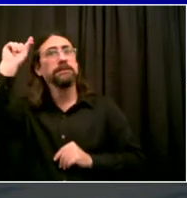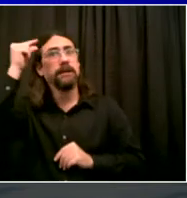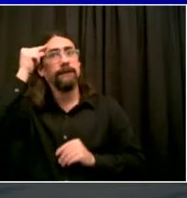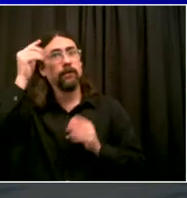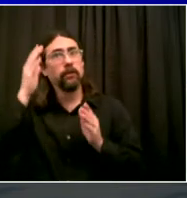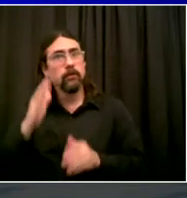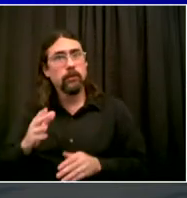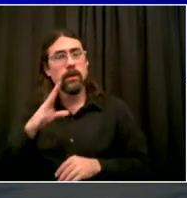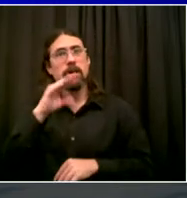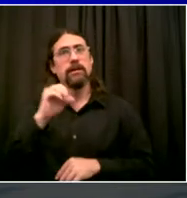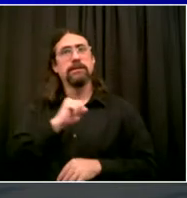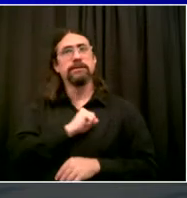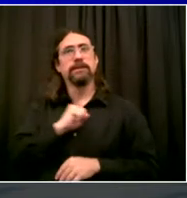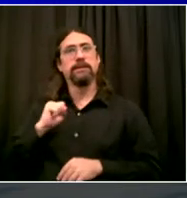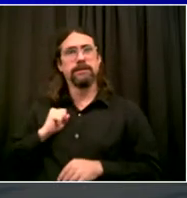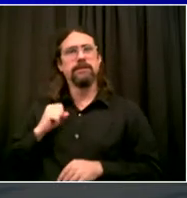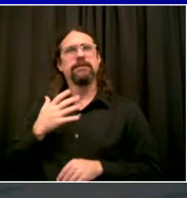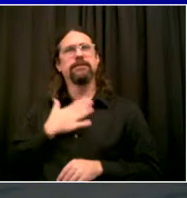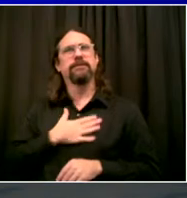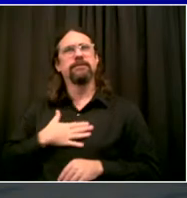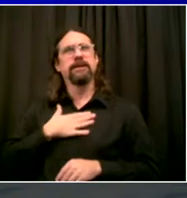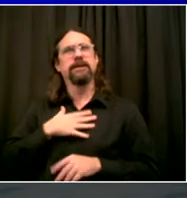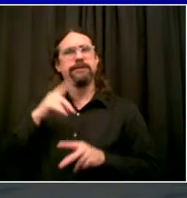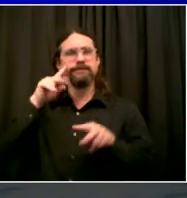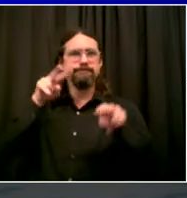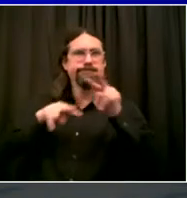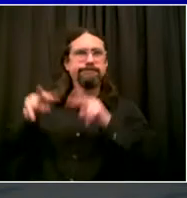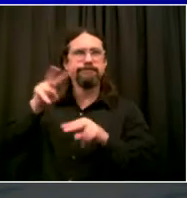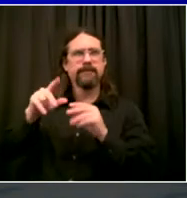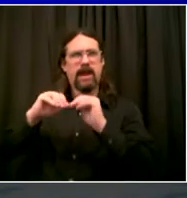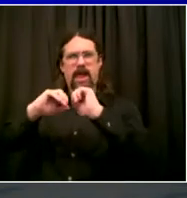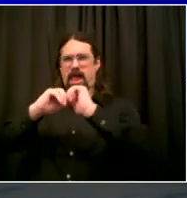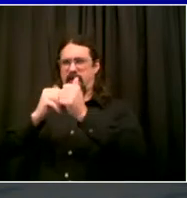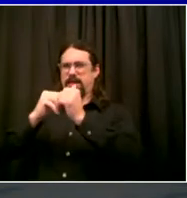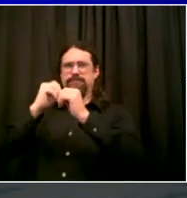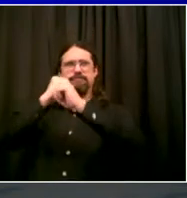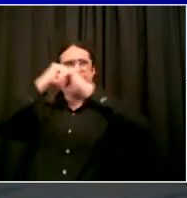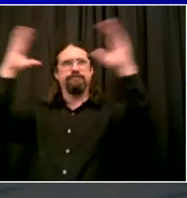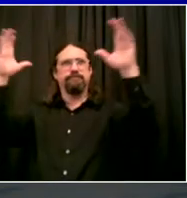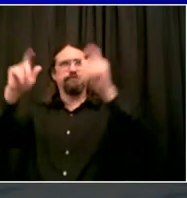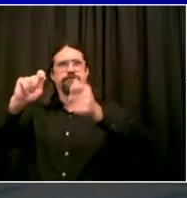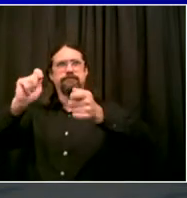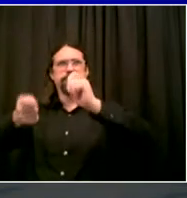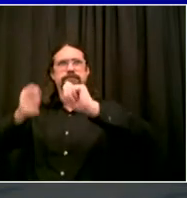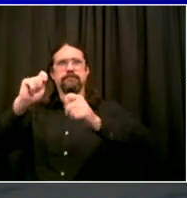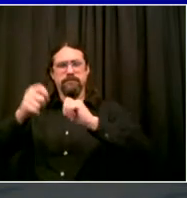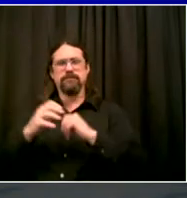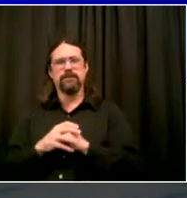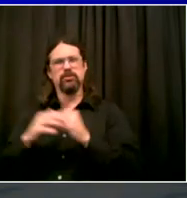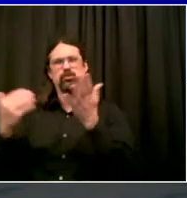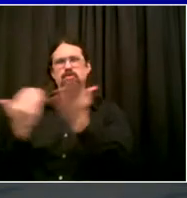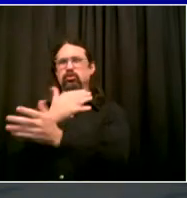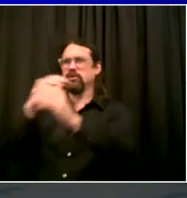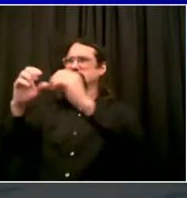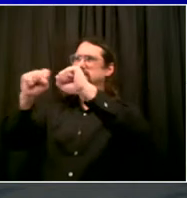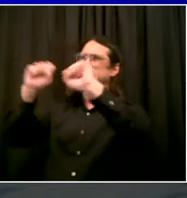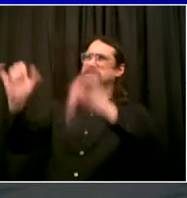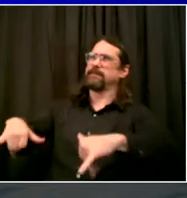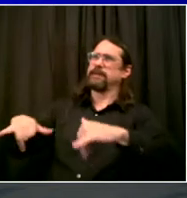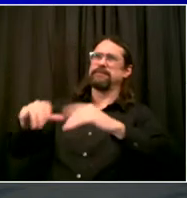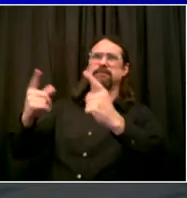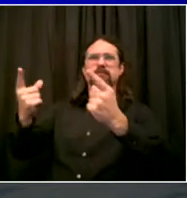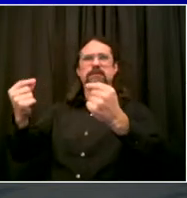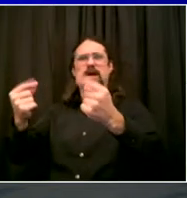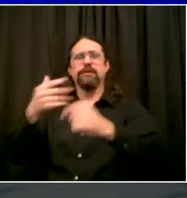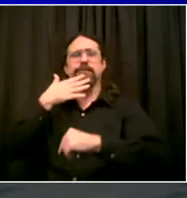the state constitution. Consider a model that still allows for the representation by political parties as is